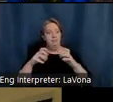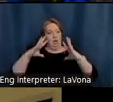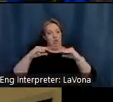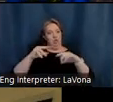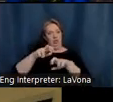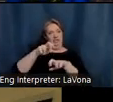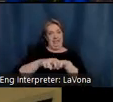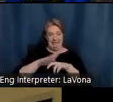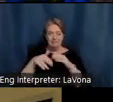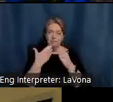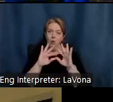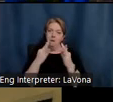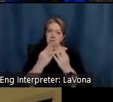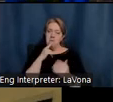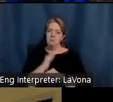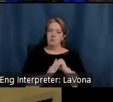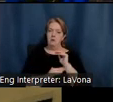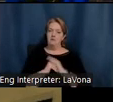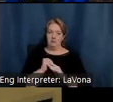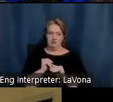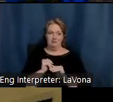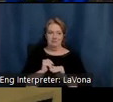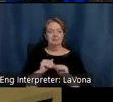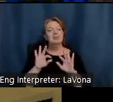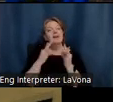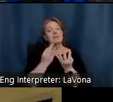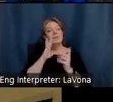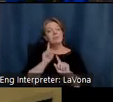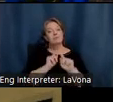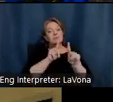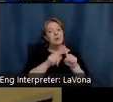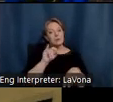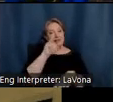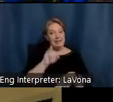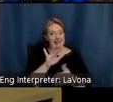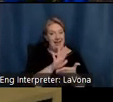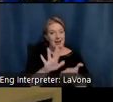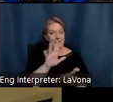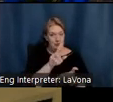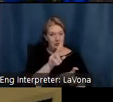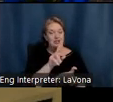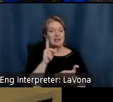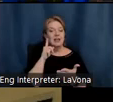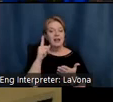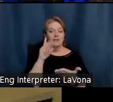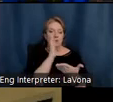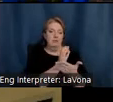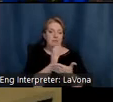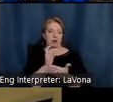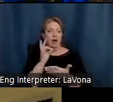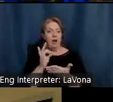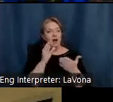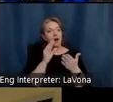comfort. Family trips to note were to Indiana University for the portraits of the late professors,